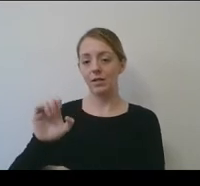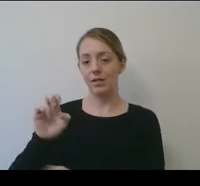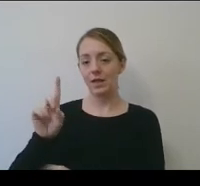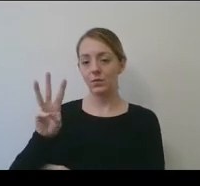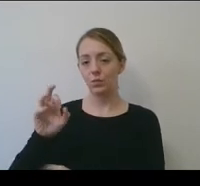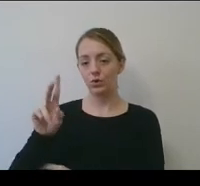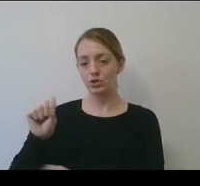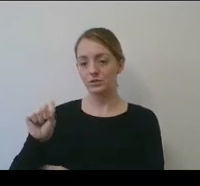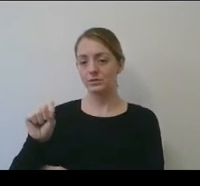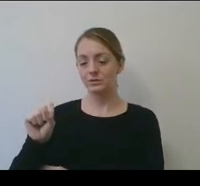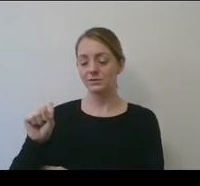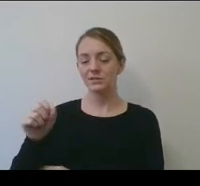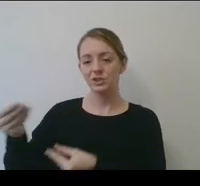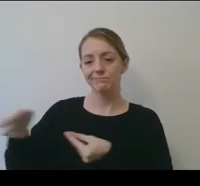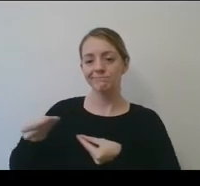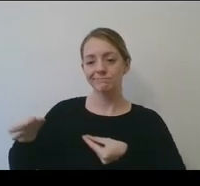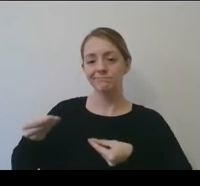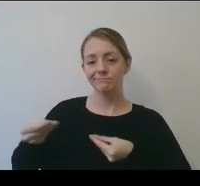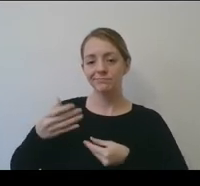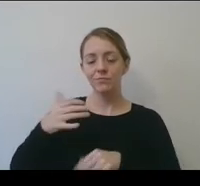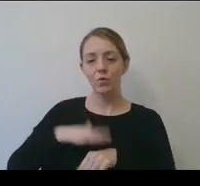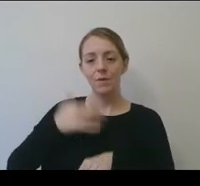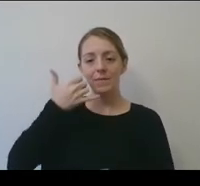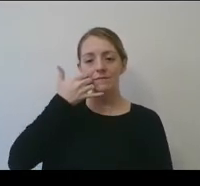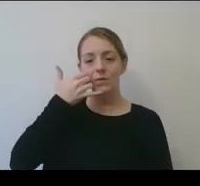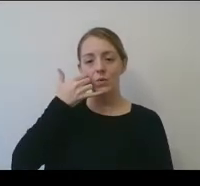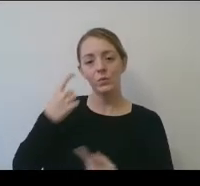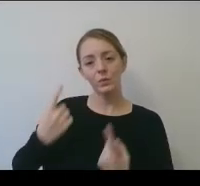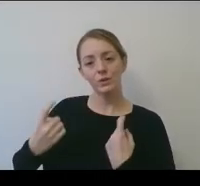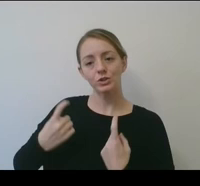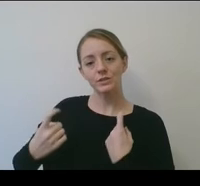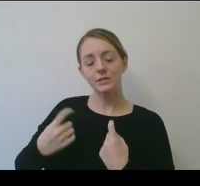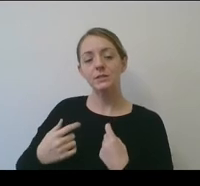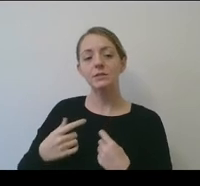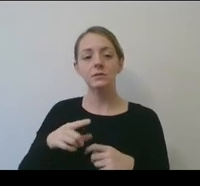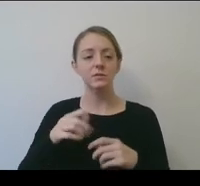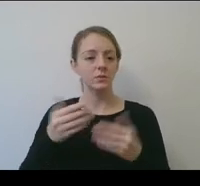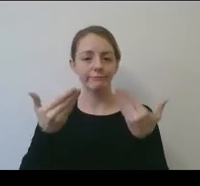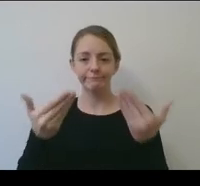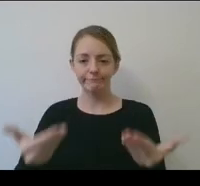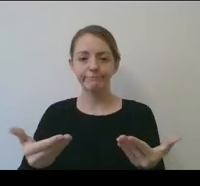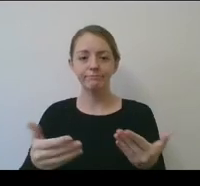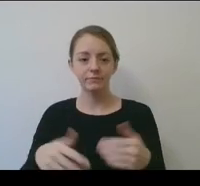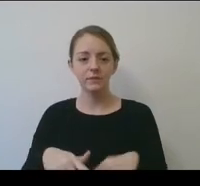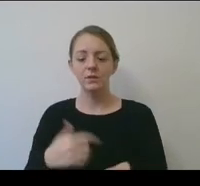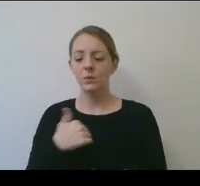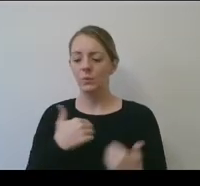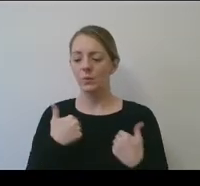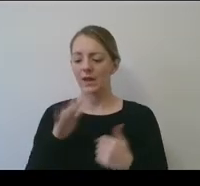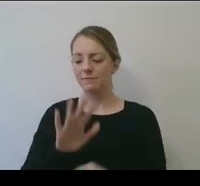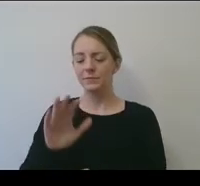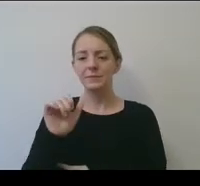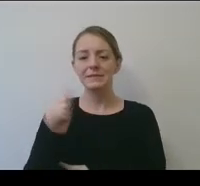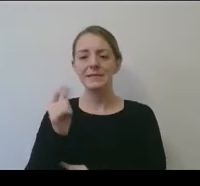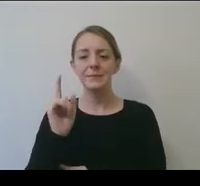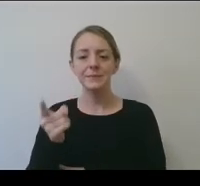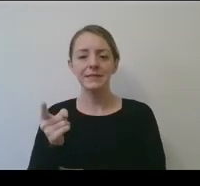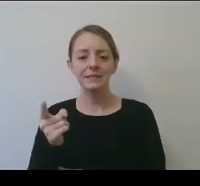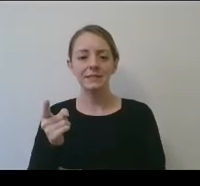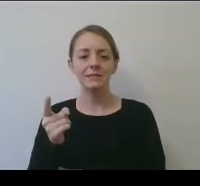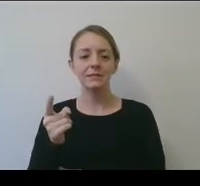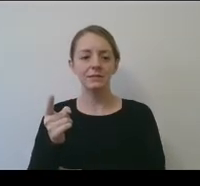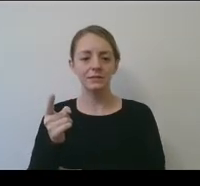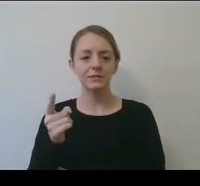already coming in. But I welcome you to pose those. We have a little over 10 minutes so that we can do some of those.